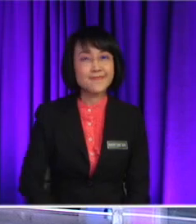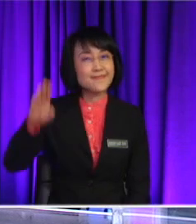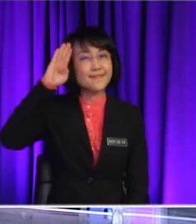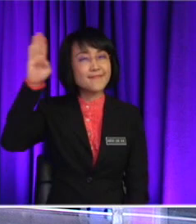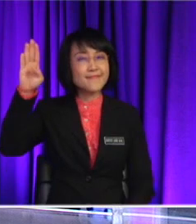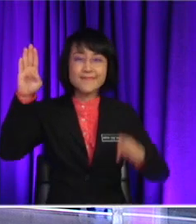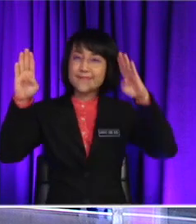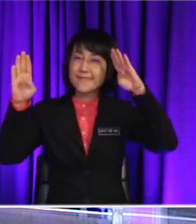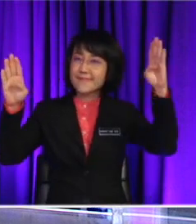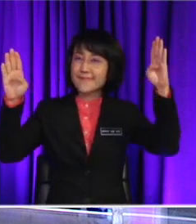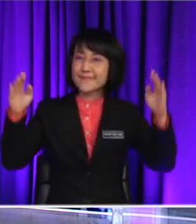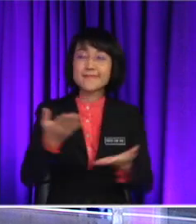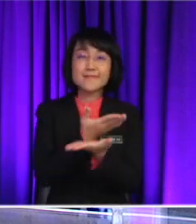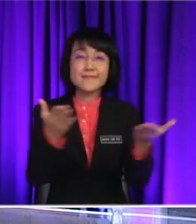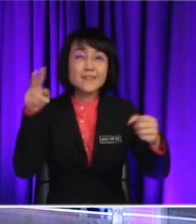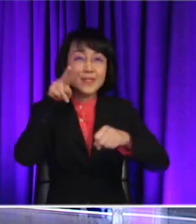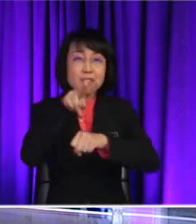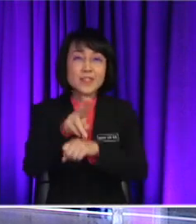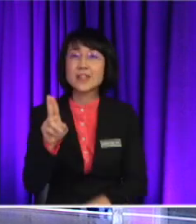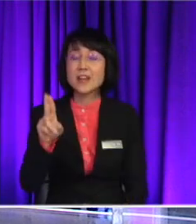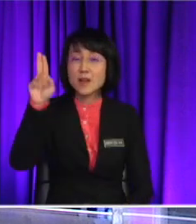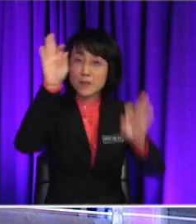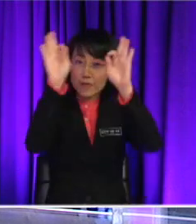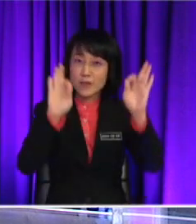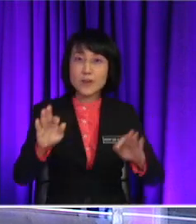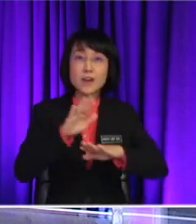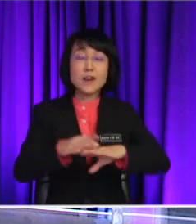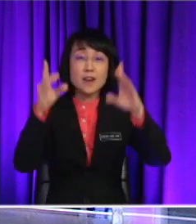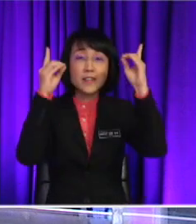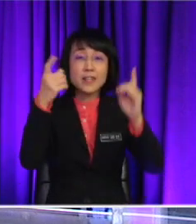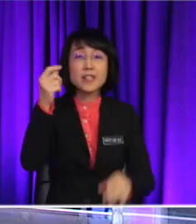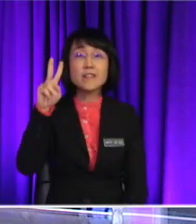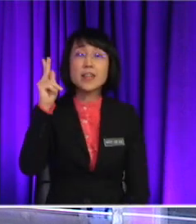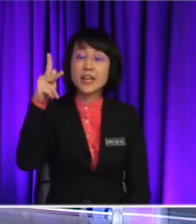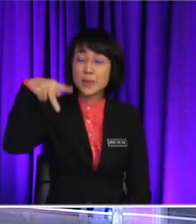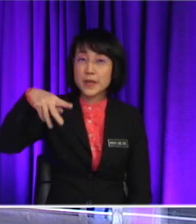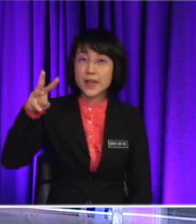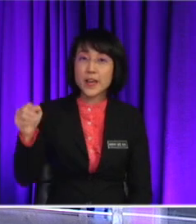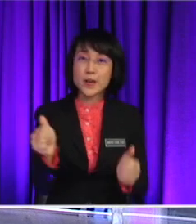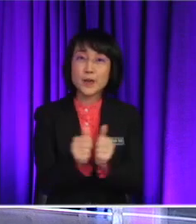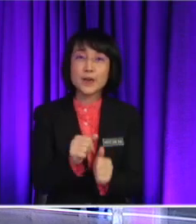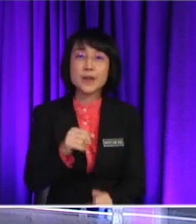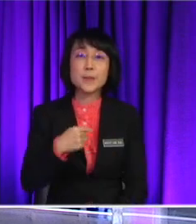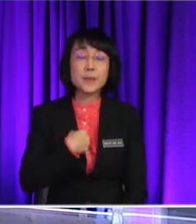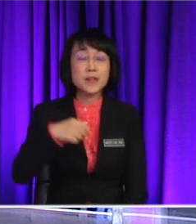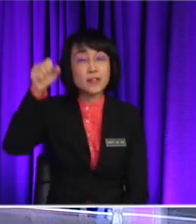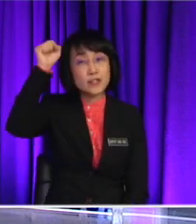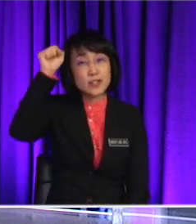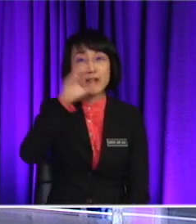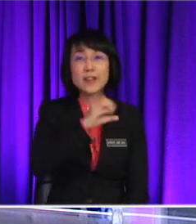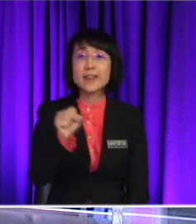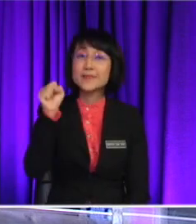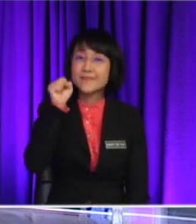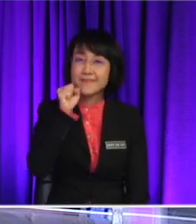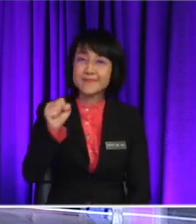Hello there! You are now watching our perform on D.TV KPM together with me, Sean Steven, and also Ms. Sim as well as Ms.